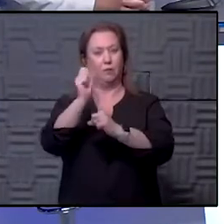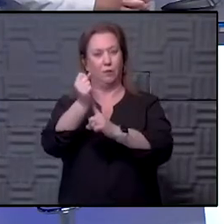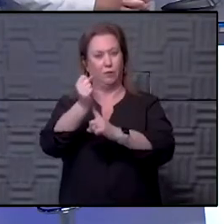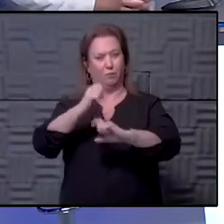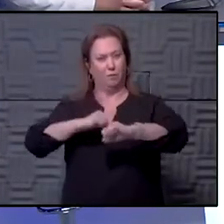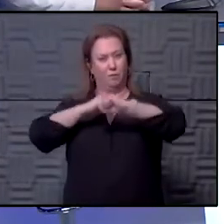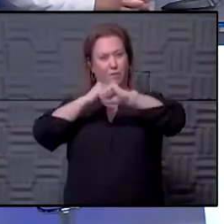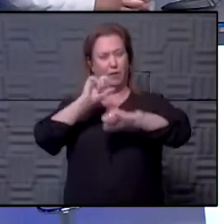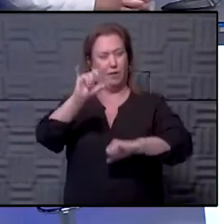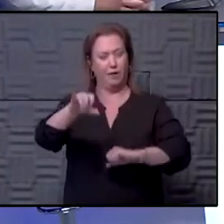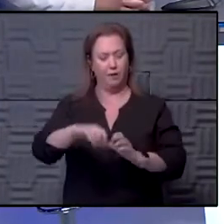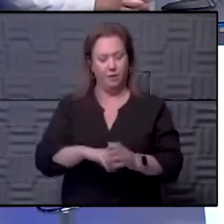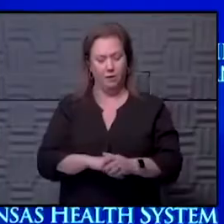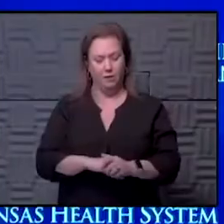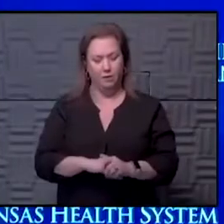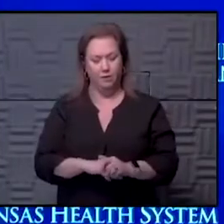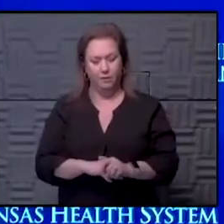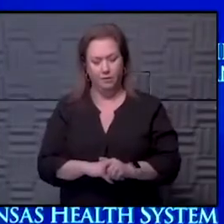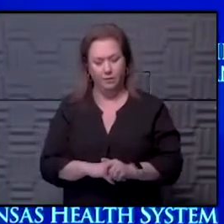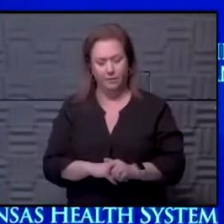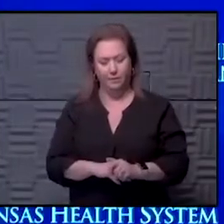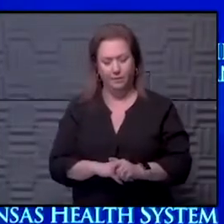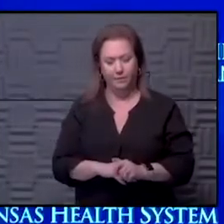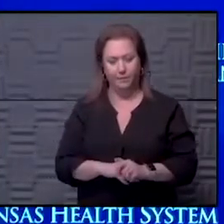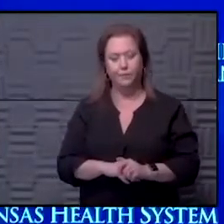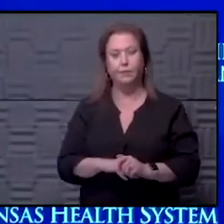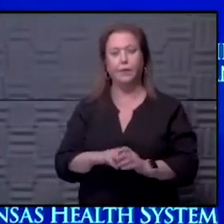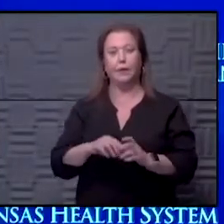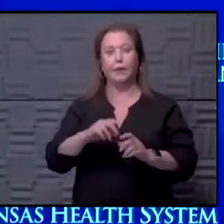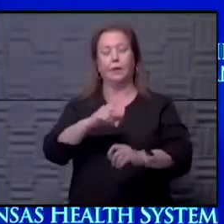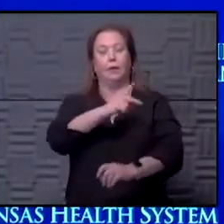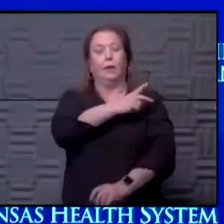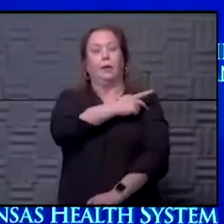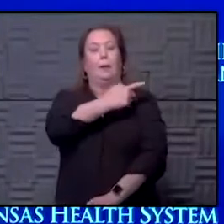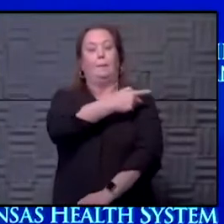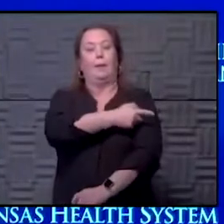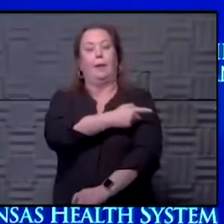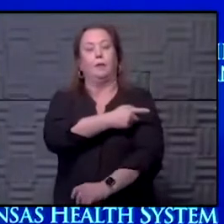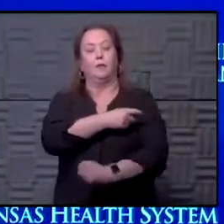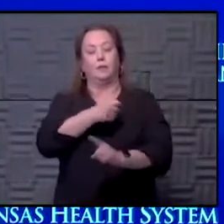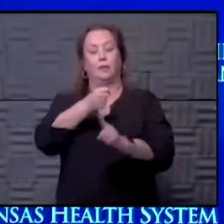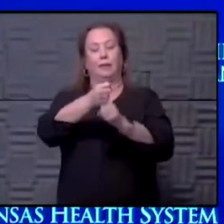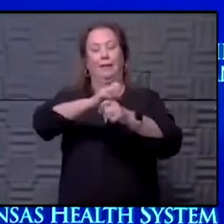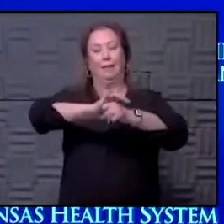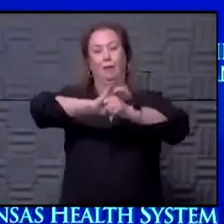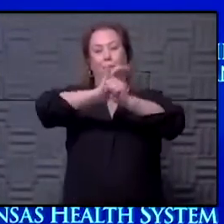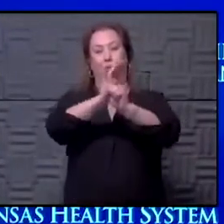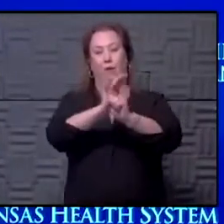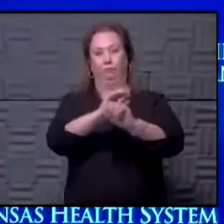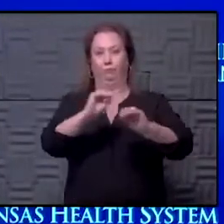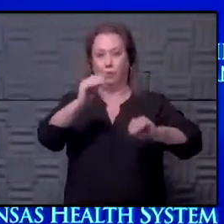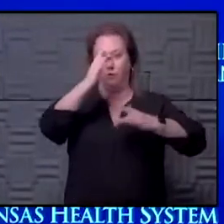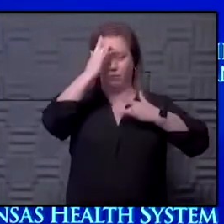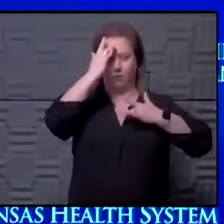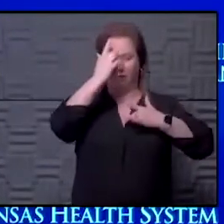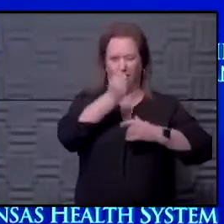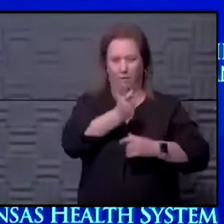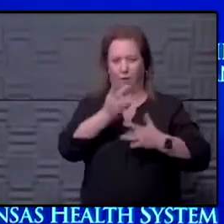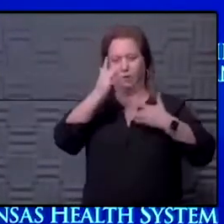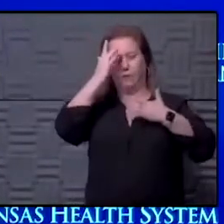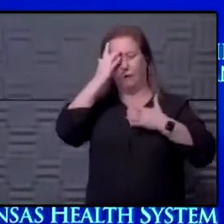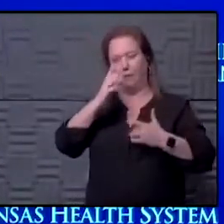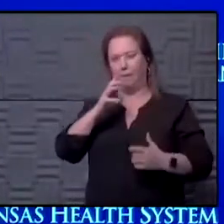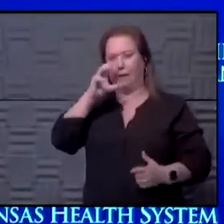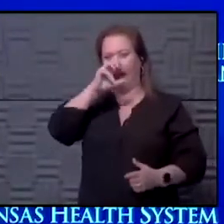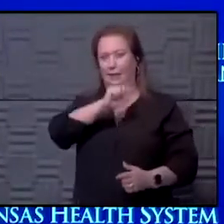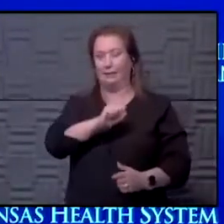great question. And I'm going to say that because the patients who get COVID with this are often asymptomatic or have very few symptoms, I'm going to